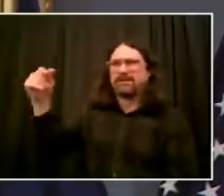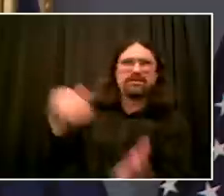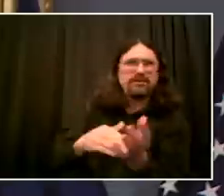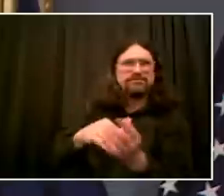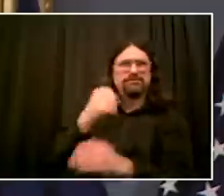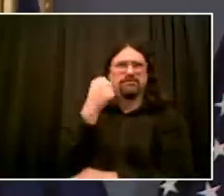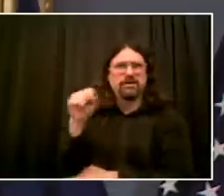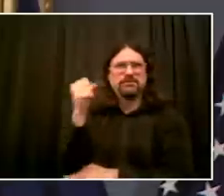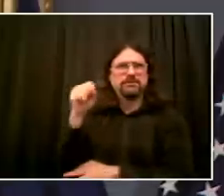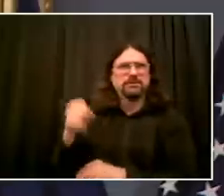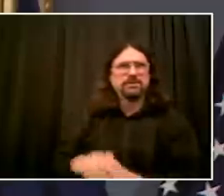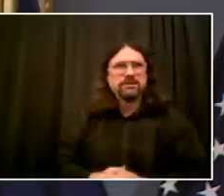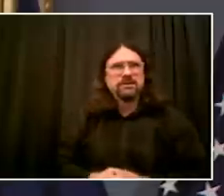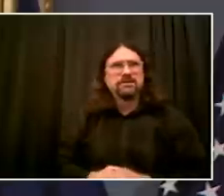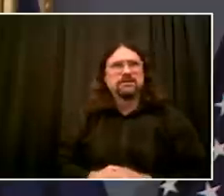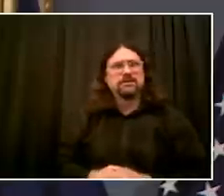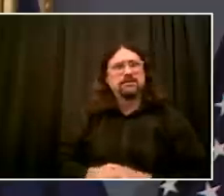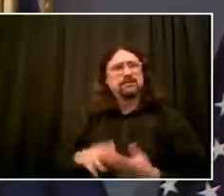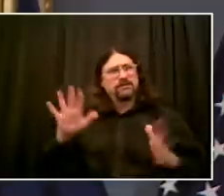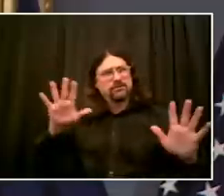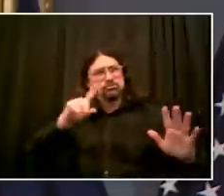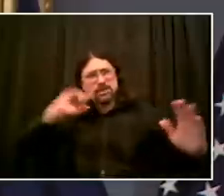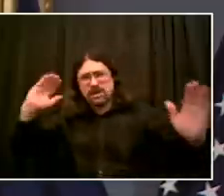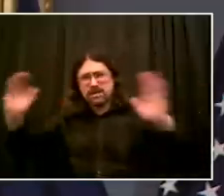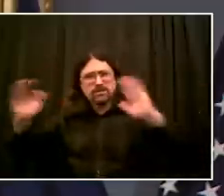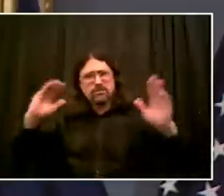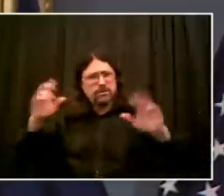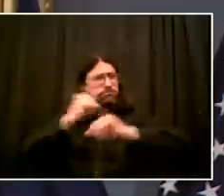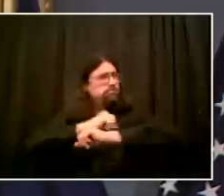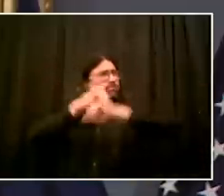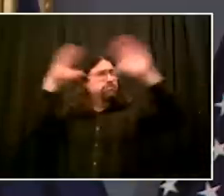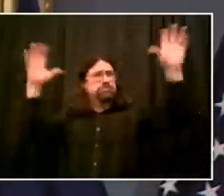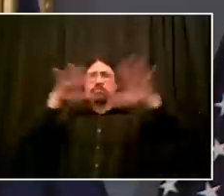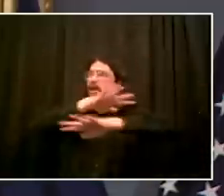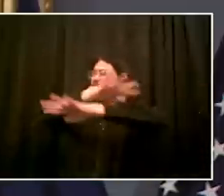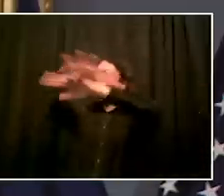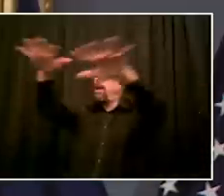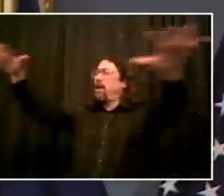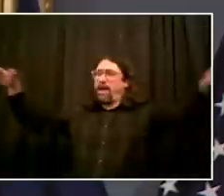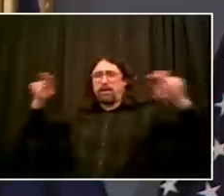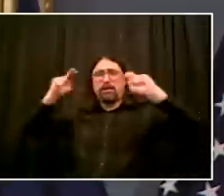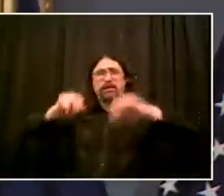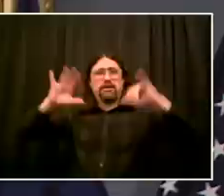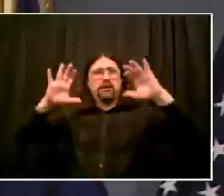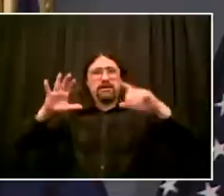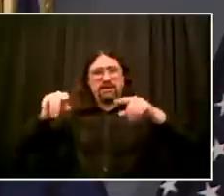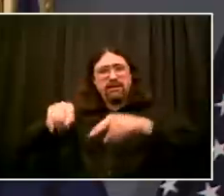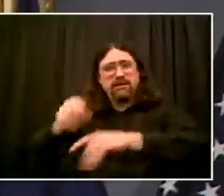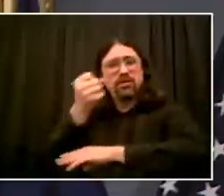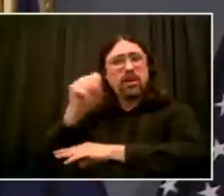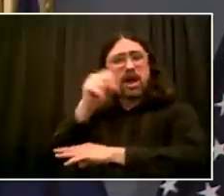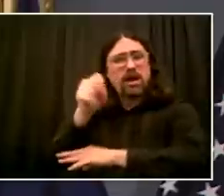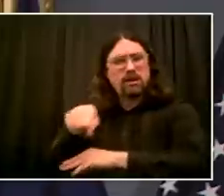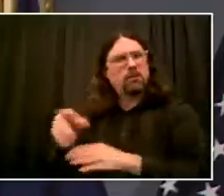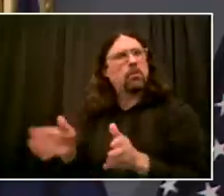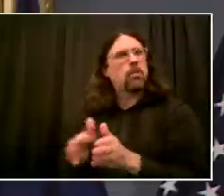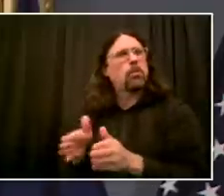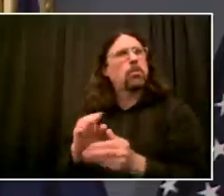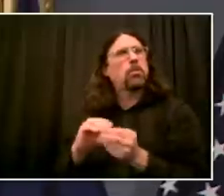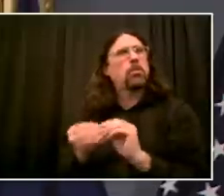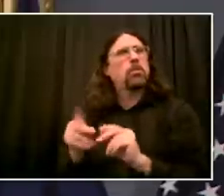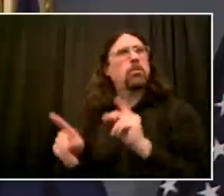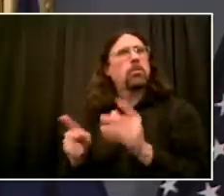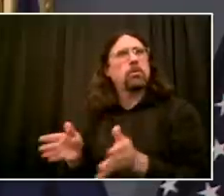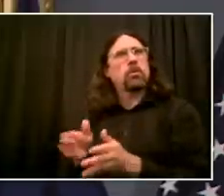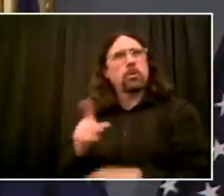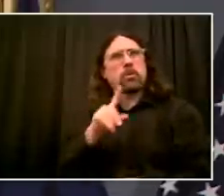protests, especially, I think, because they saw the violence that doesn't represent their values. But that said, your point is right,